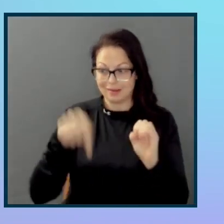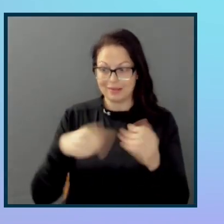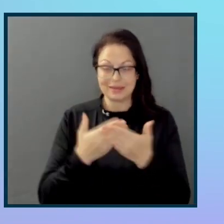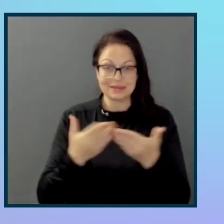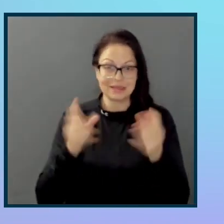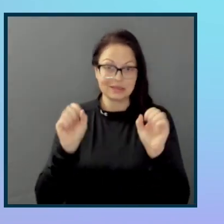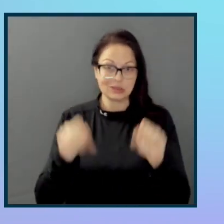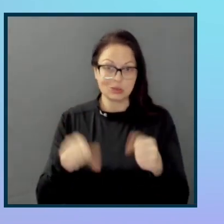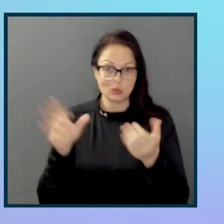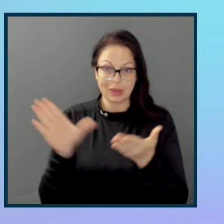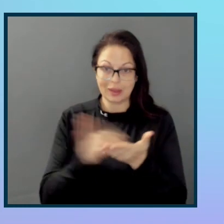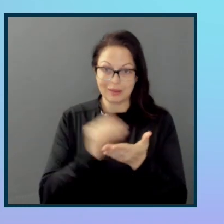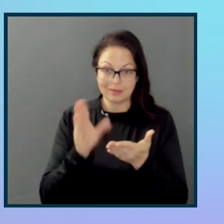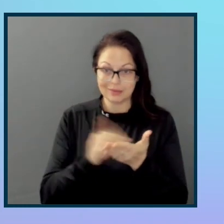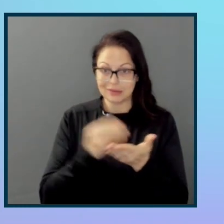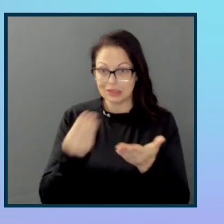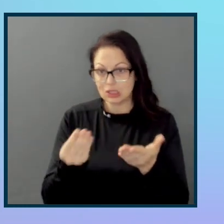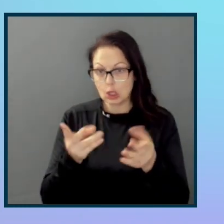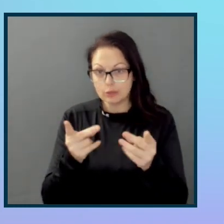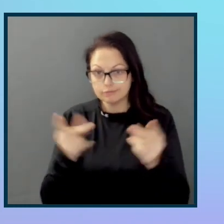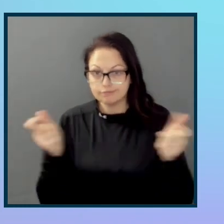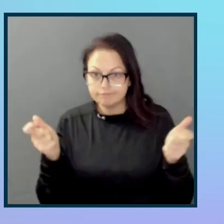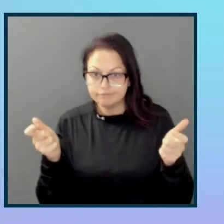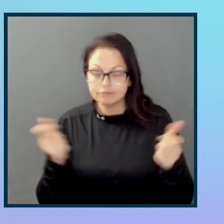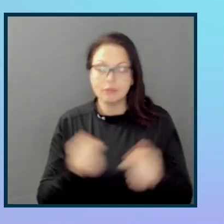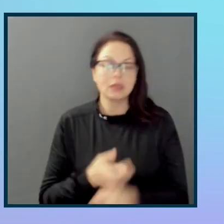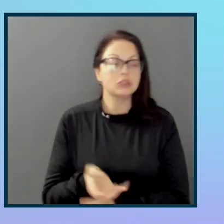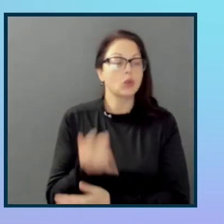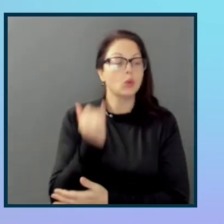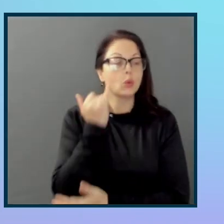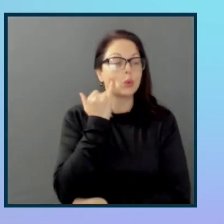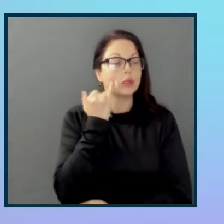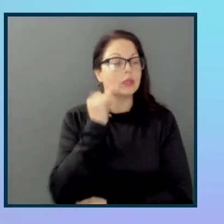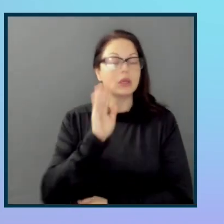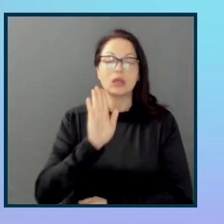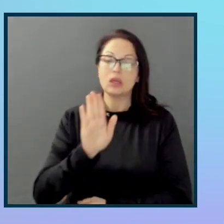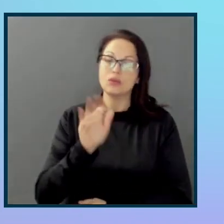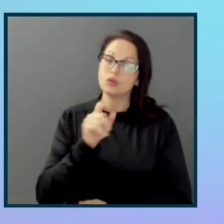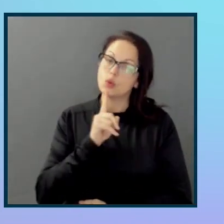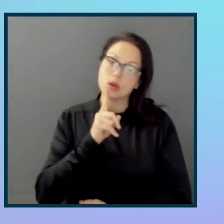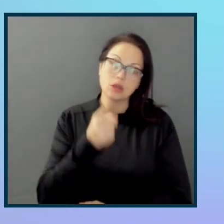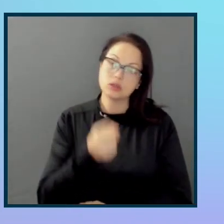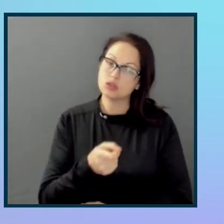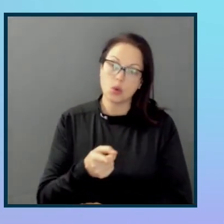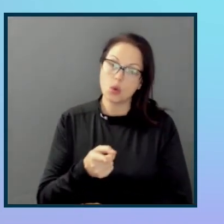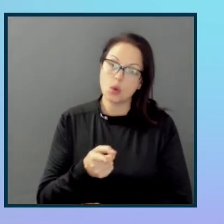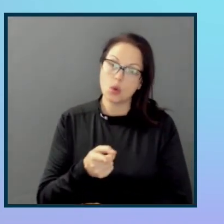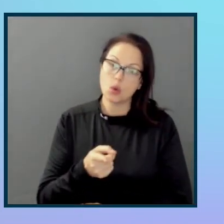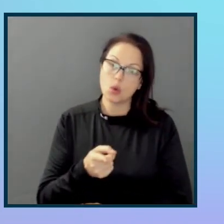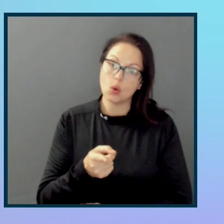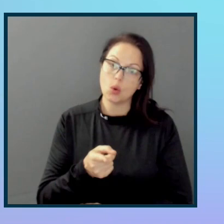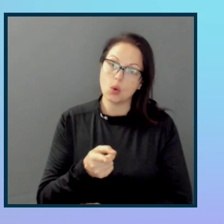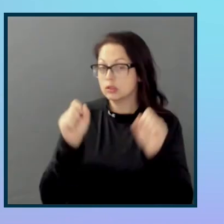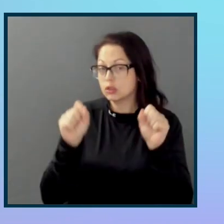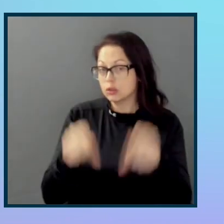And as I said a few times, if you're not sure, then you can either turn to paid consultancy, you can get people to